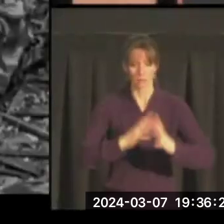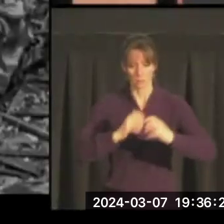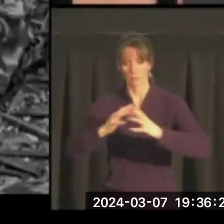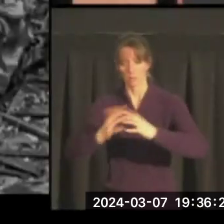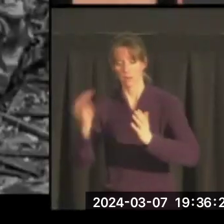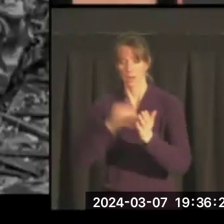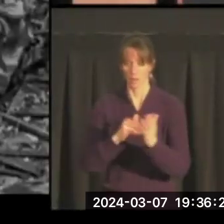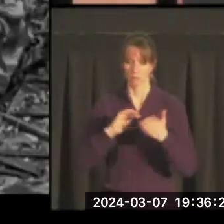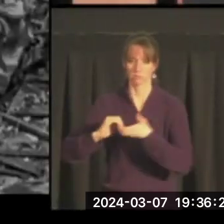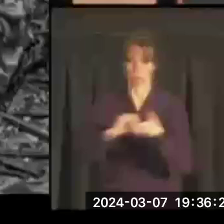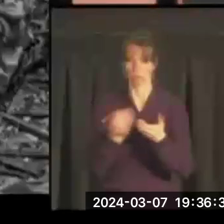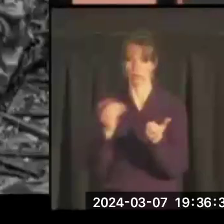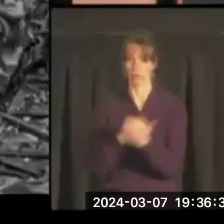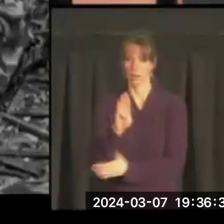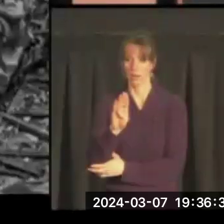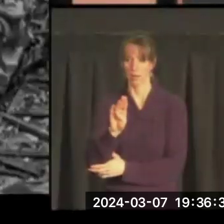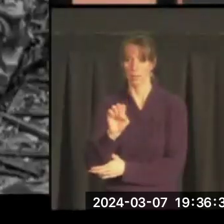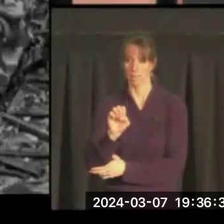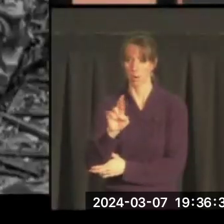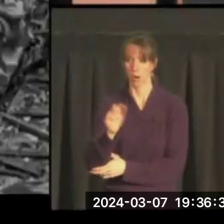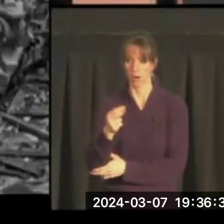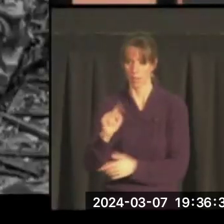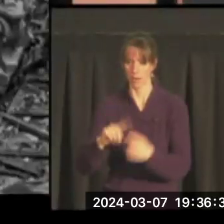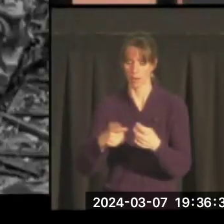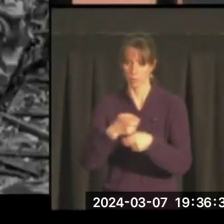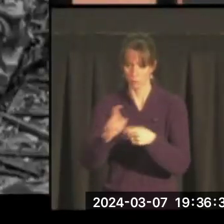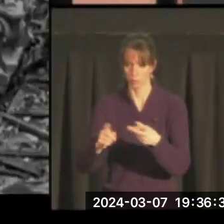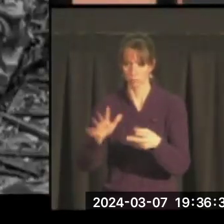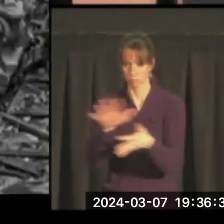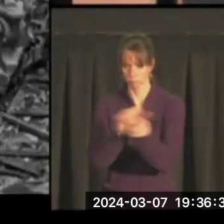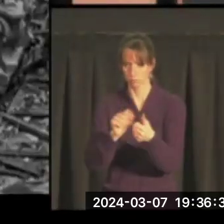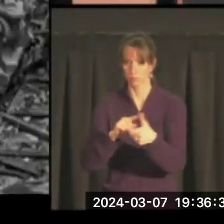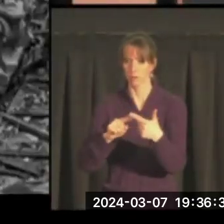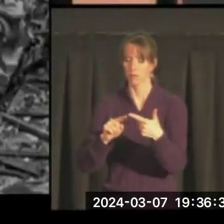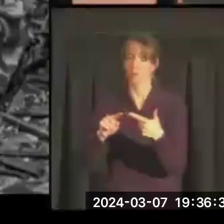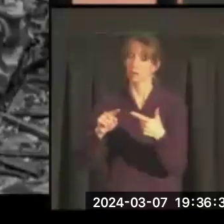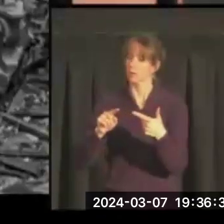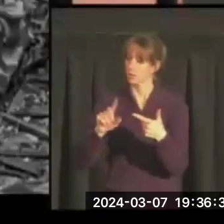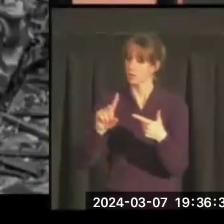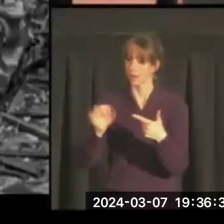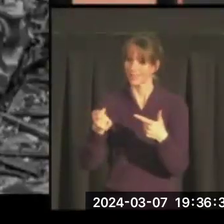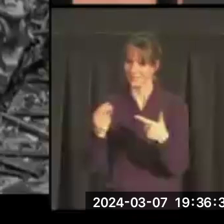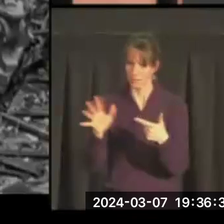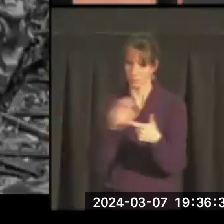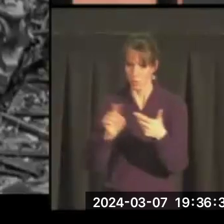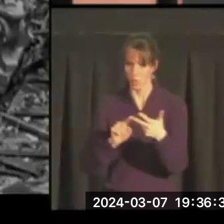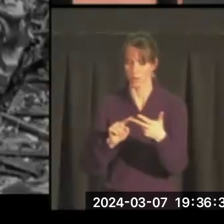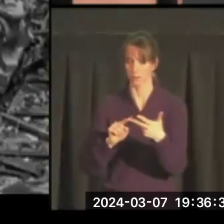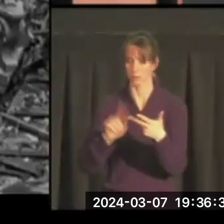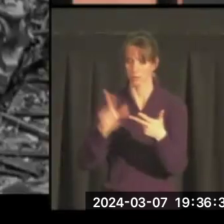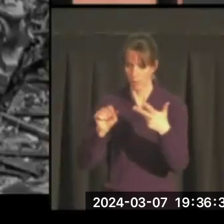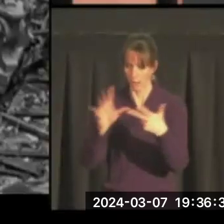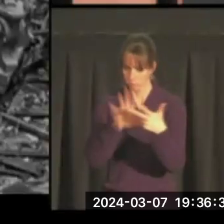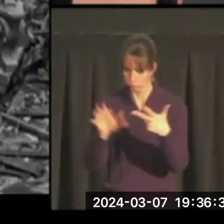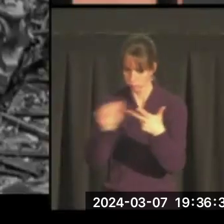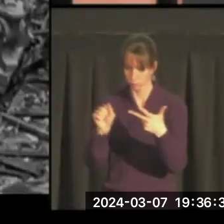Berlin was ruined. Dresden was ruined. Nagasaki and Hiroshima were ruined. In the